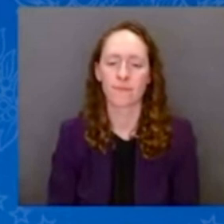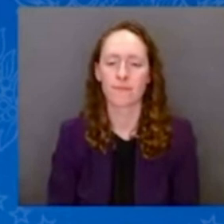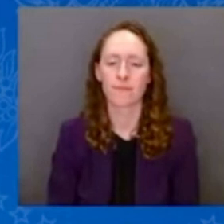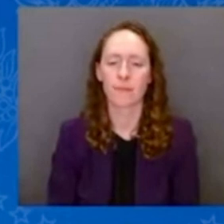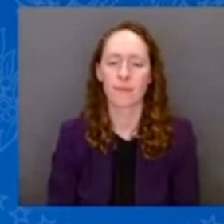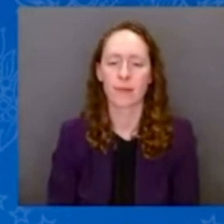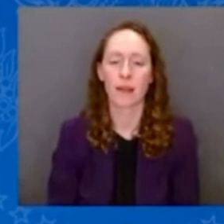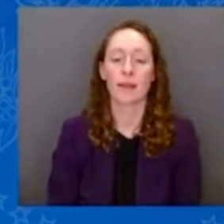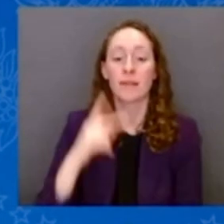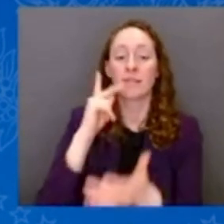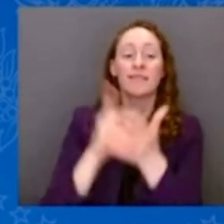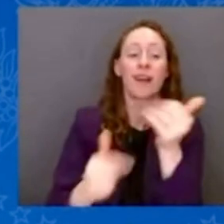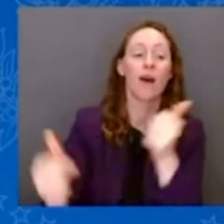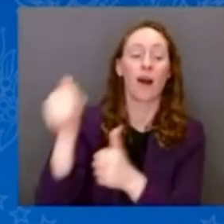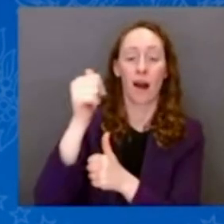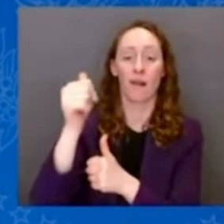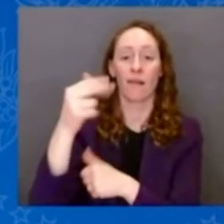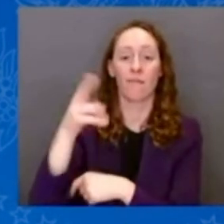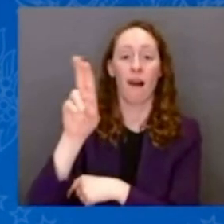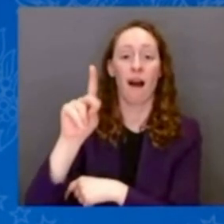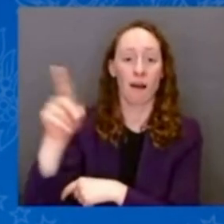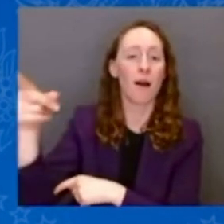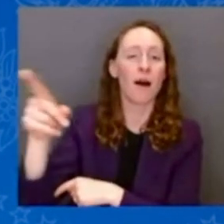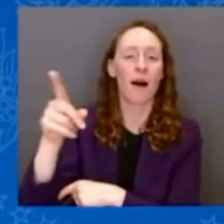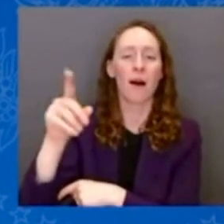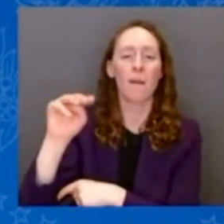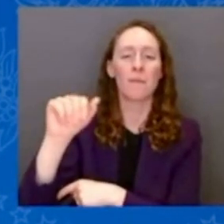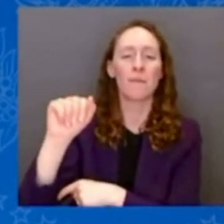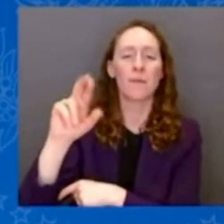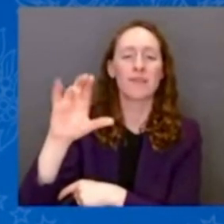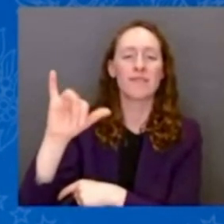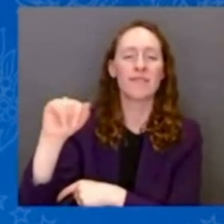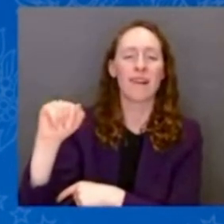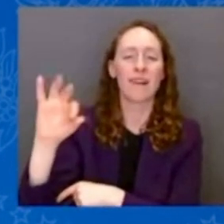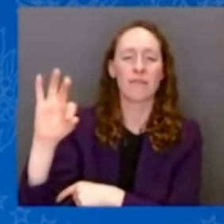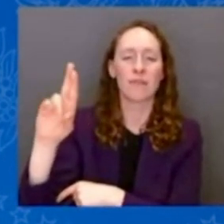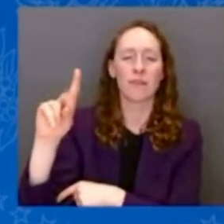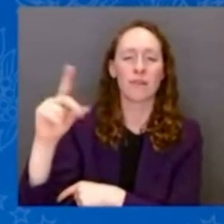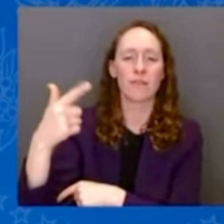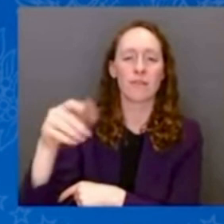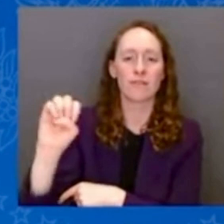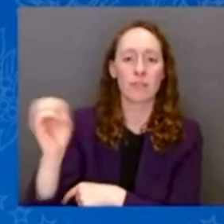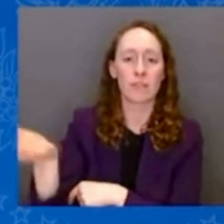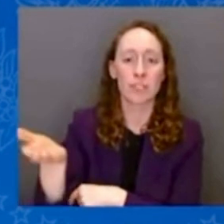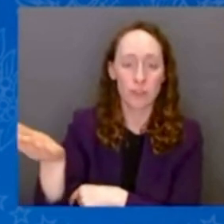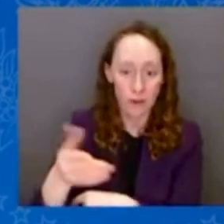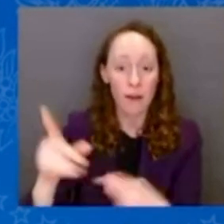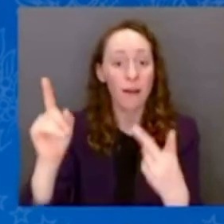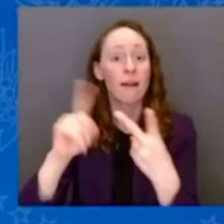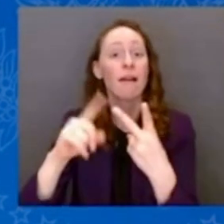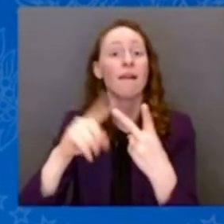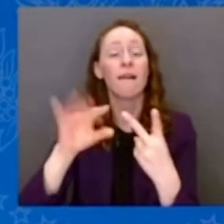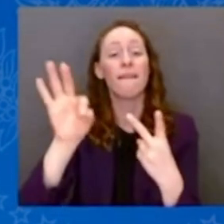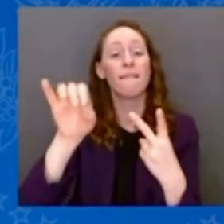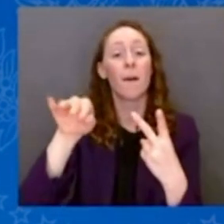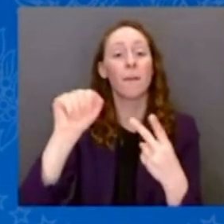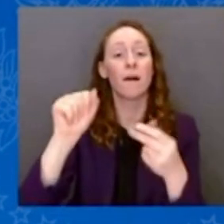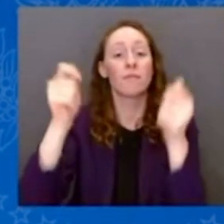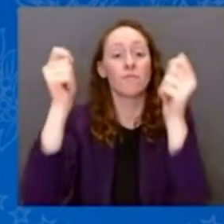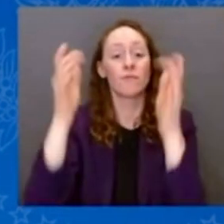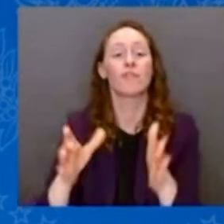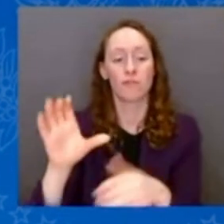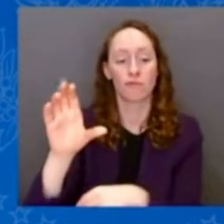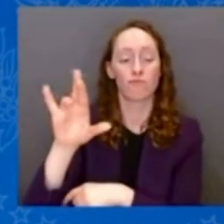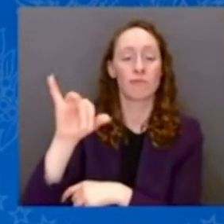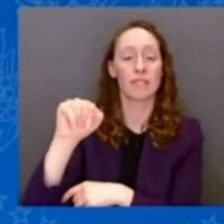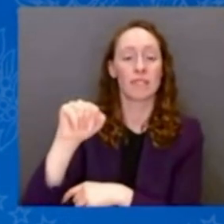and FEMA Administrator Deanne Griswell is here because we're bringing every element of the federal government